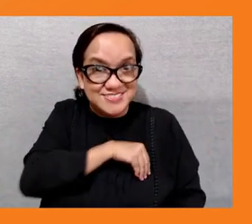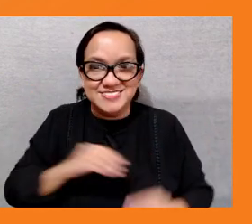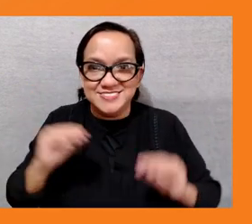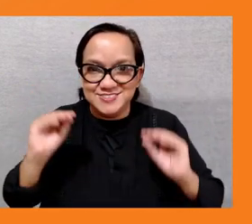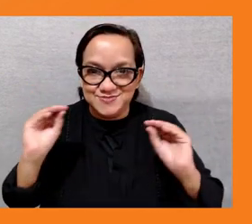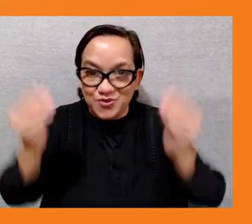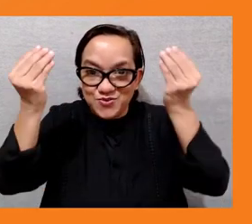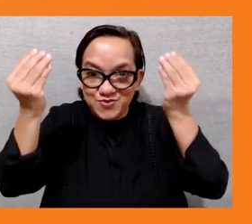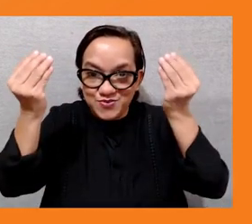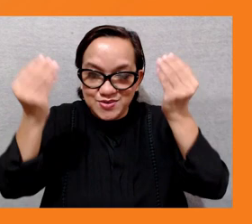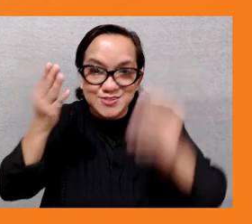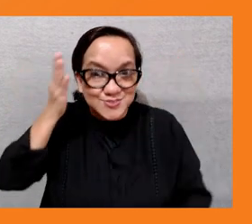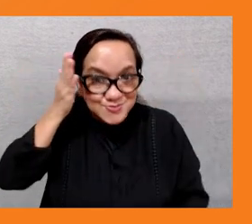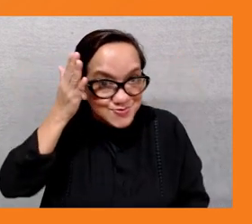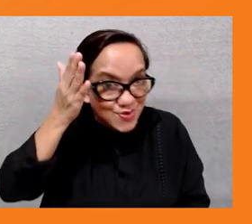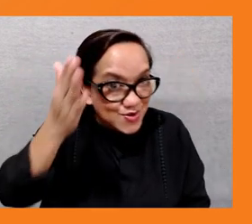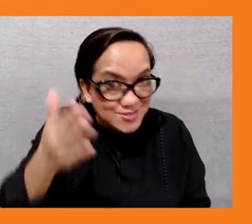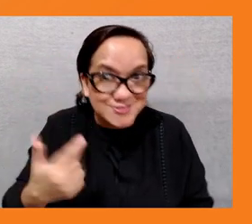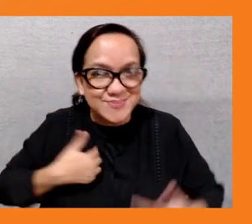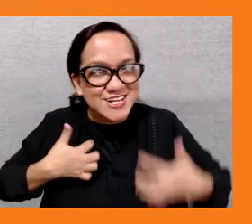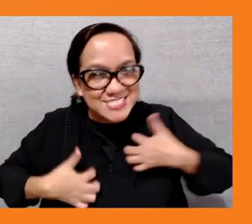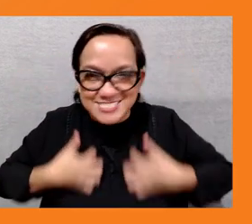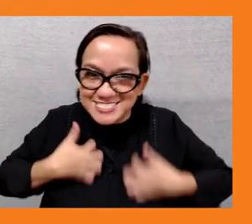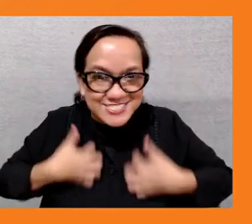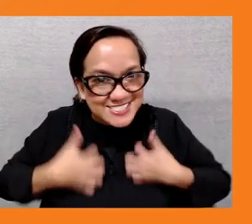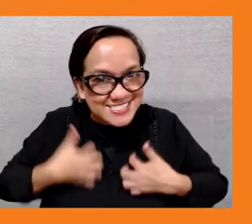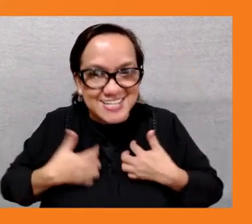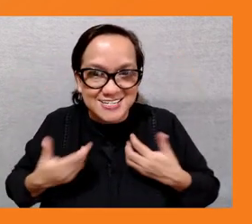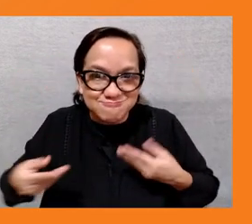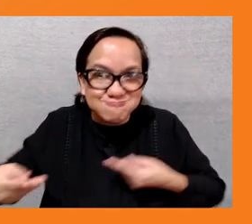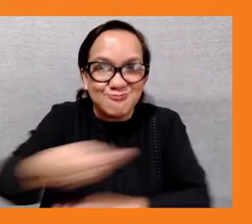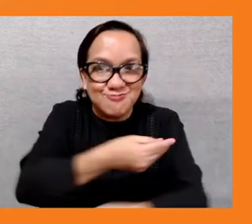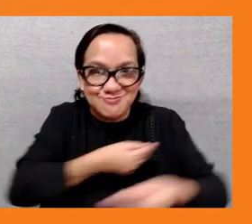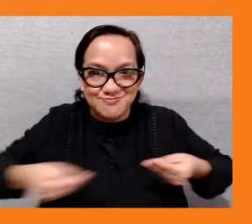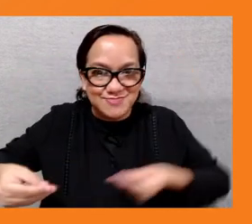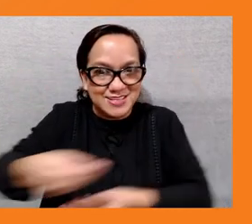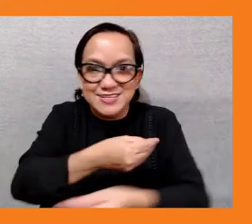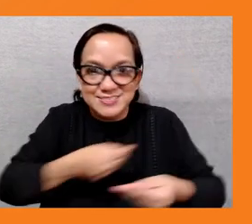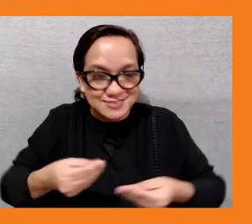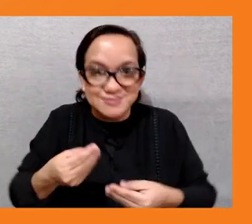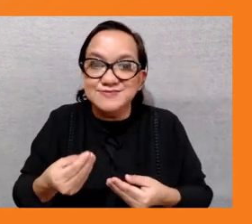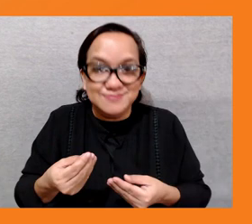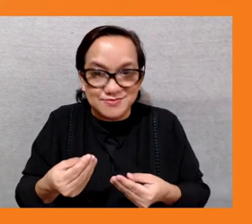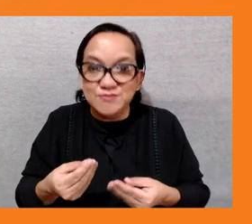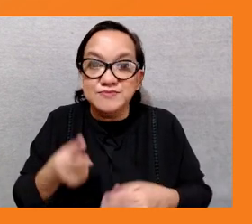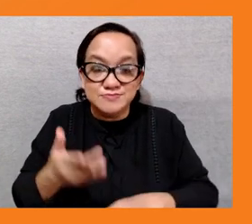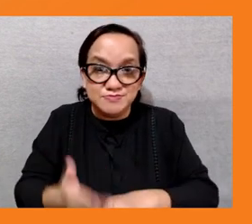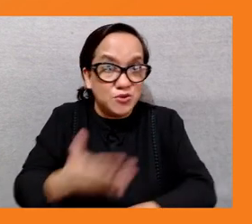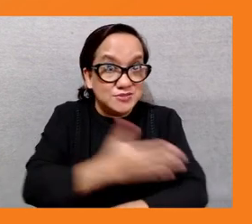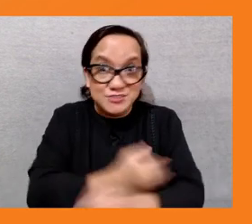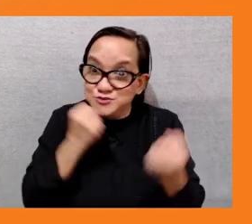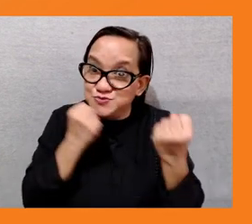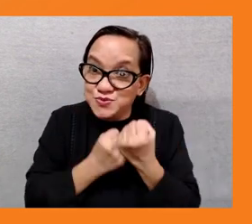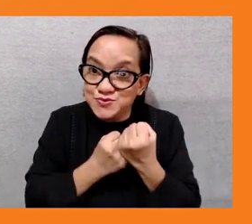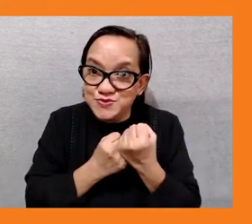um going forward on how adb can can strengthen and support um the work for just transition so